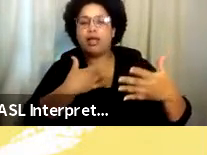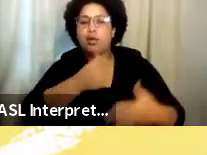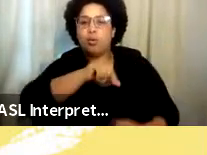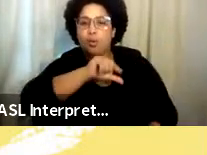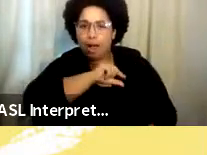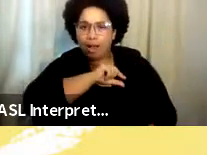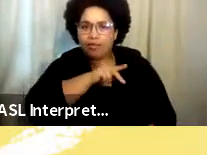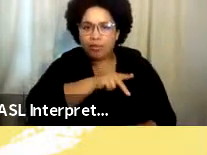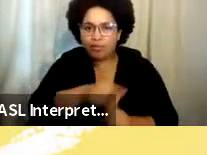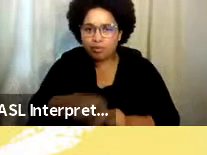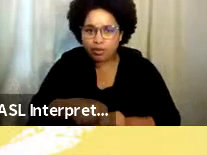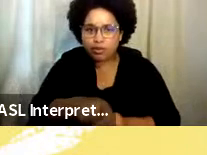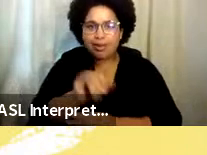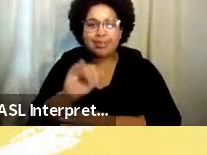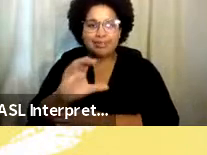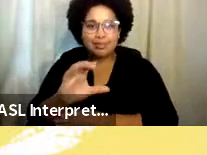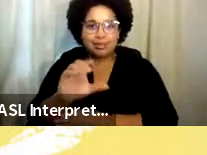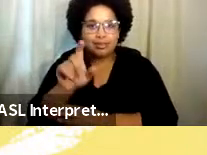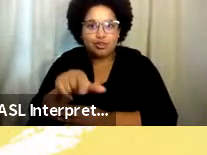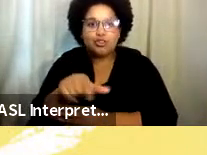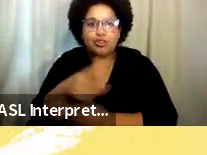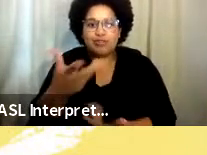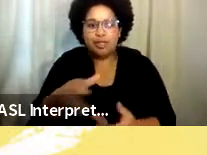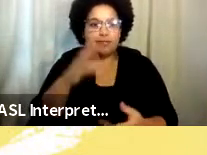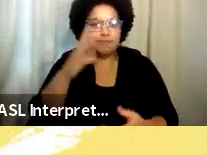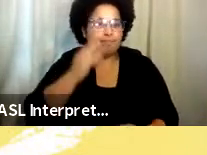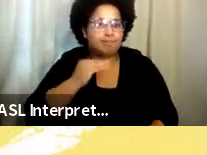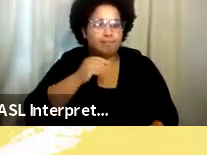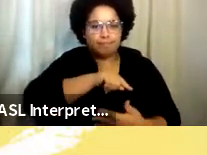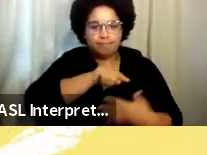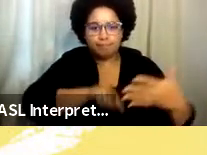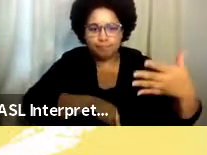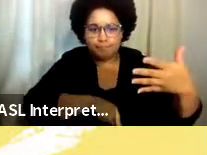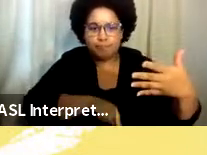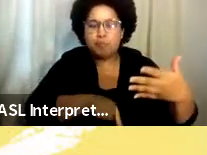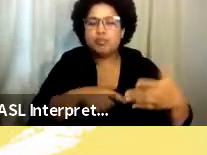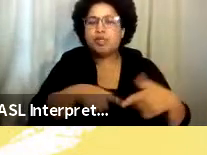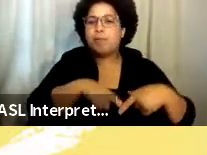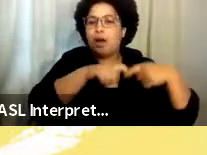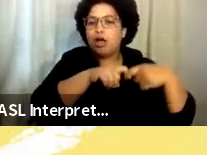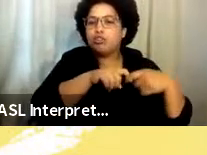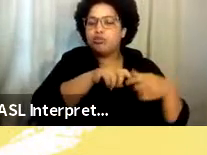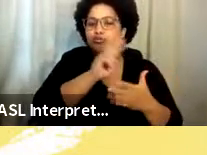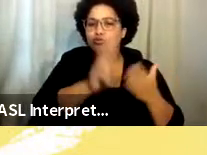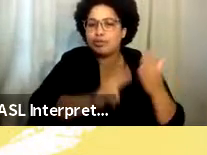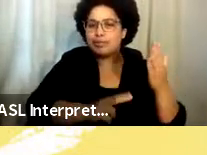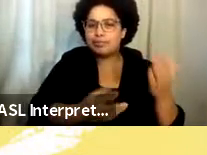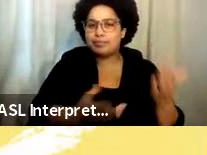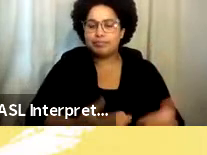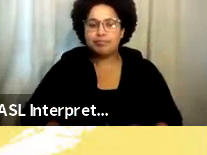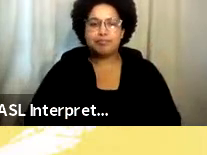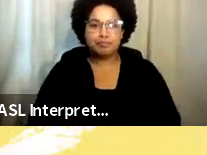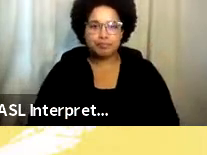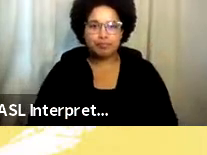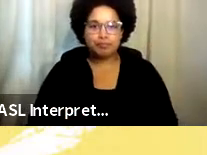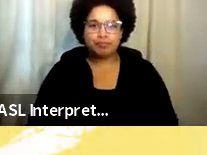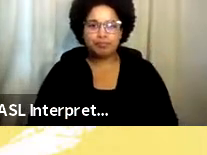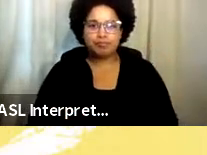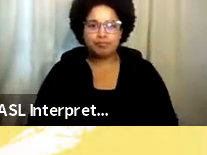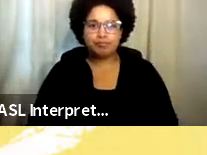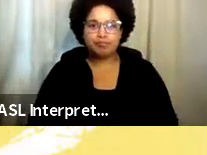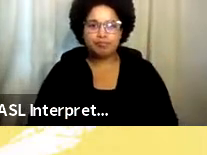intimacy coordinator should have. I'm just going to pause here for a moment, and then next slide.